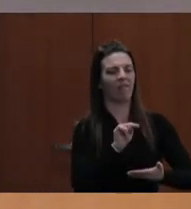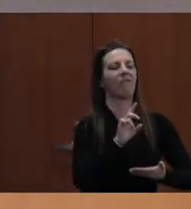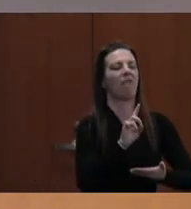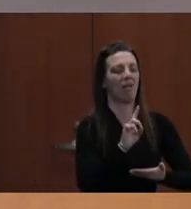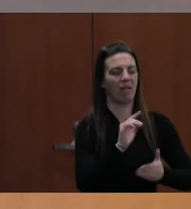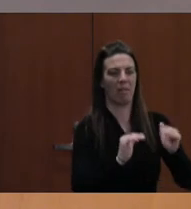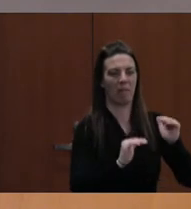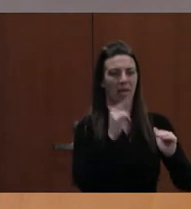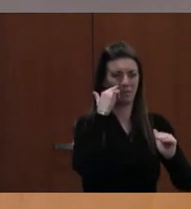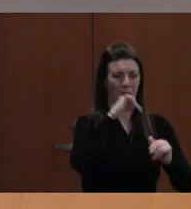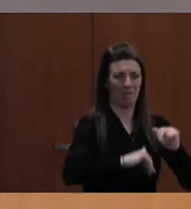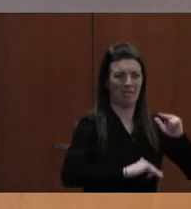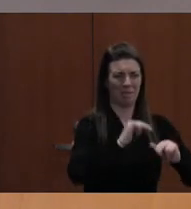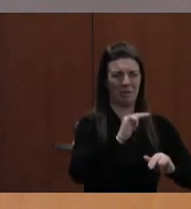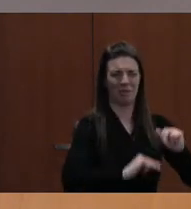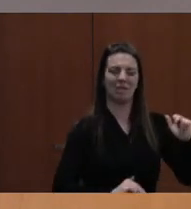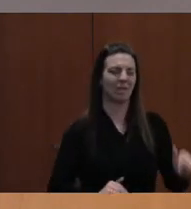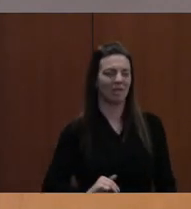ISN'T HAPPENING TODAY.